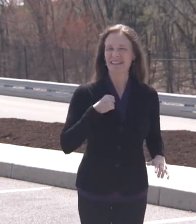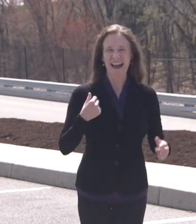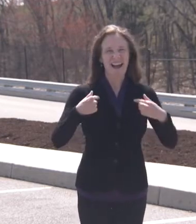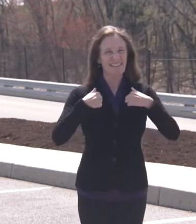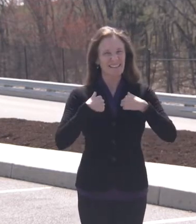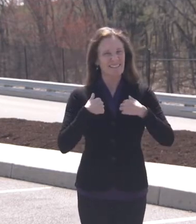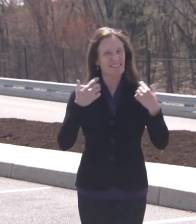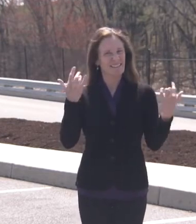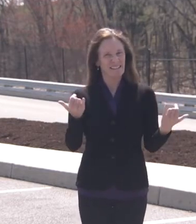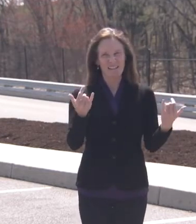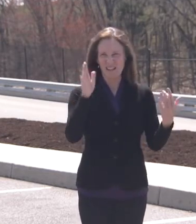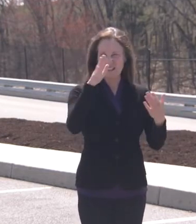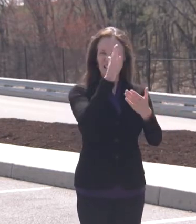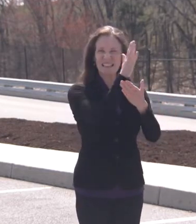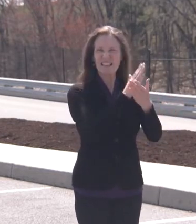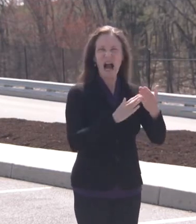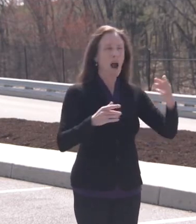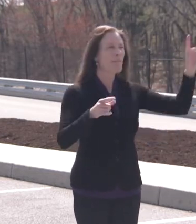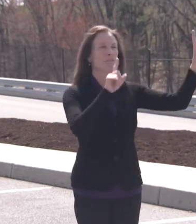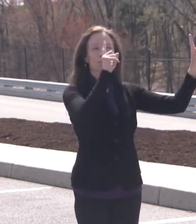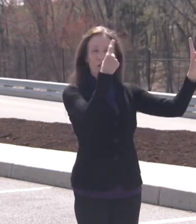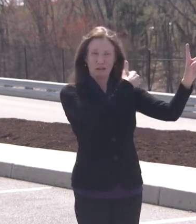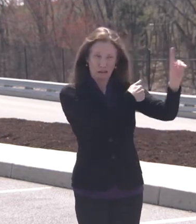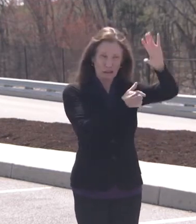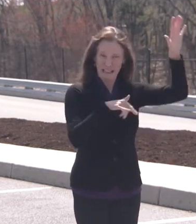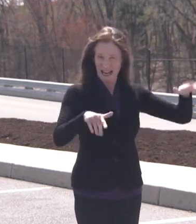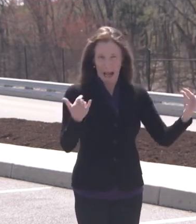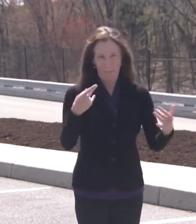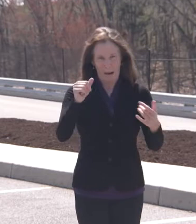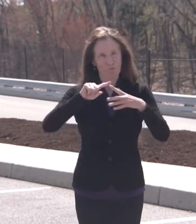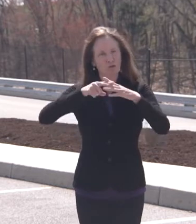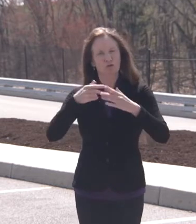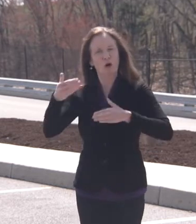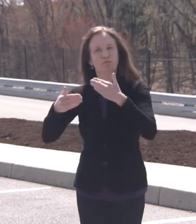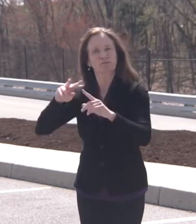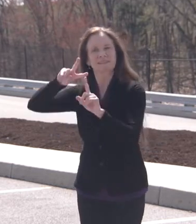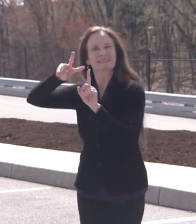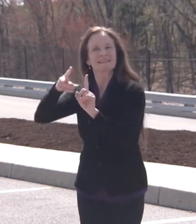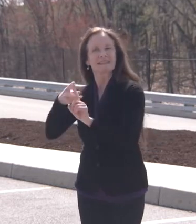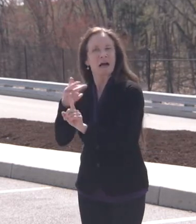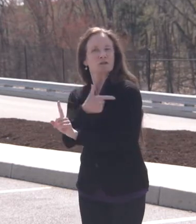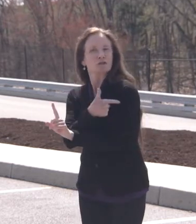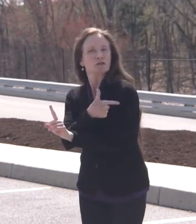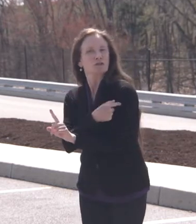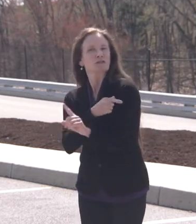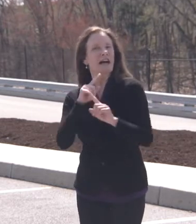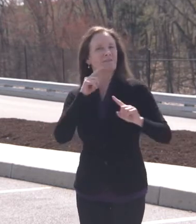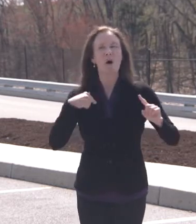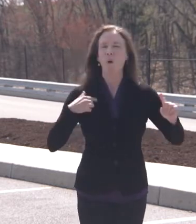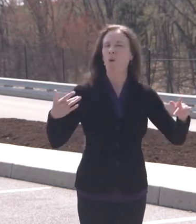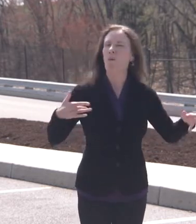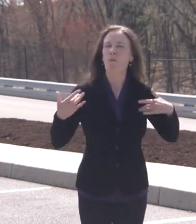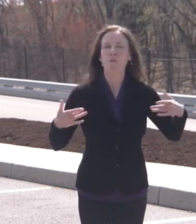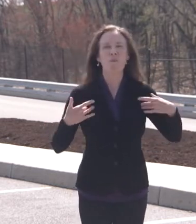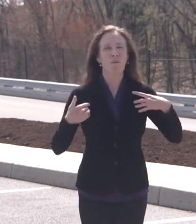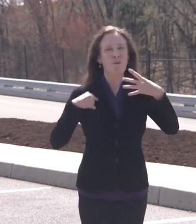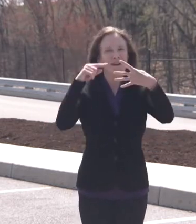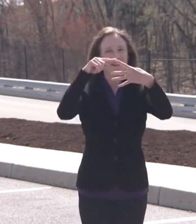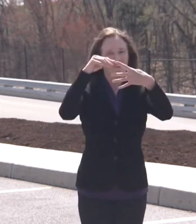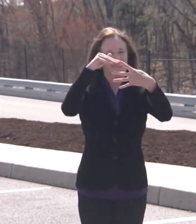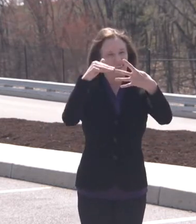We're above average in first doses and we're at the national average in terms of second doses. We continue to make good progress.